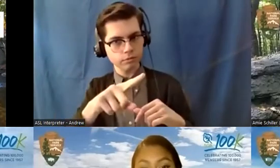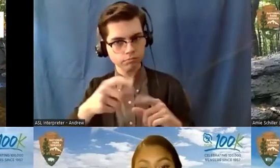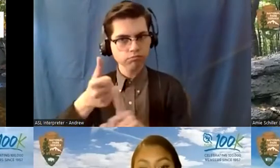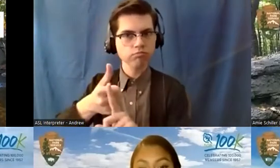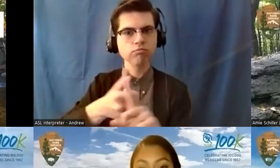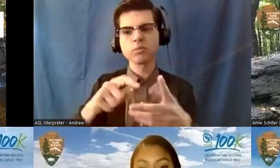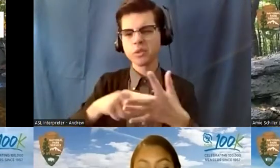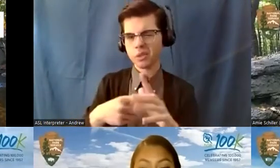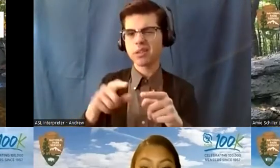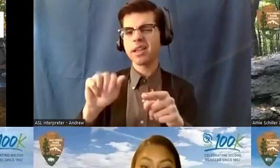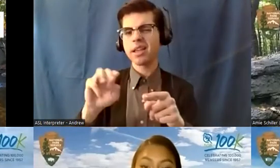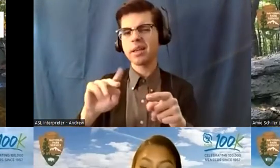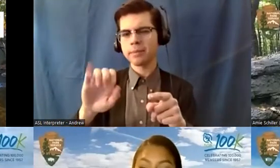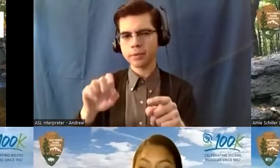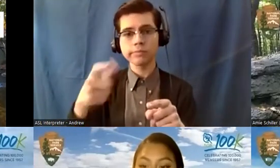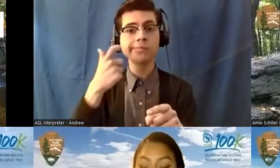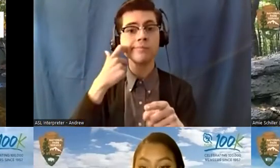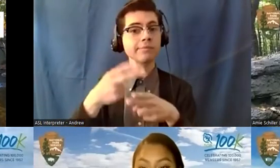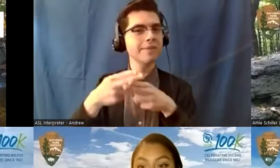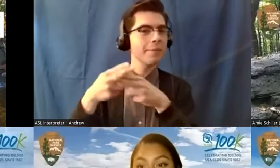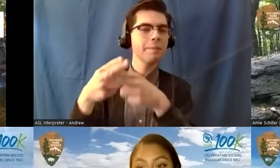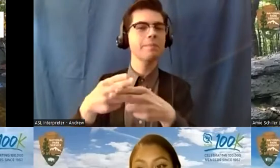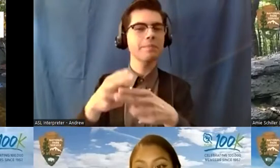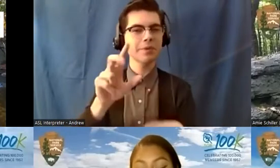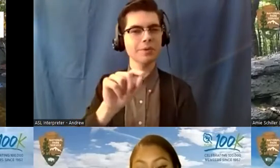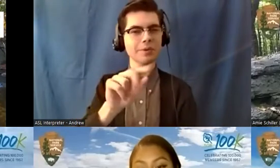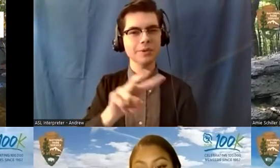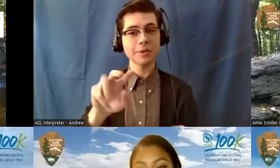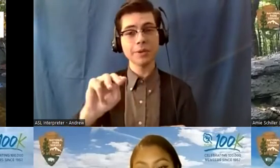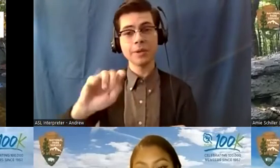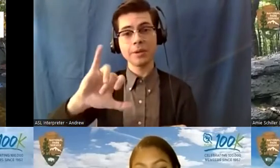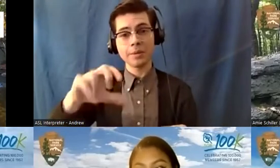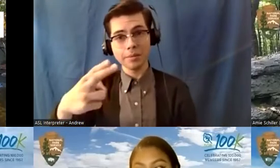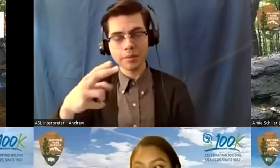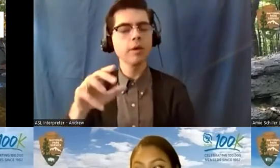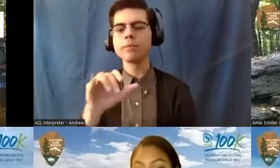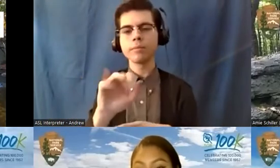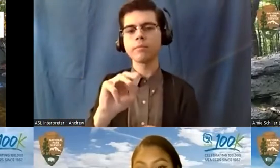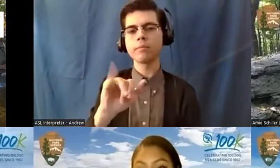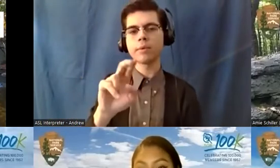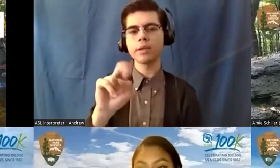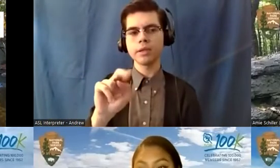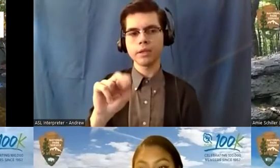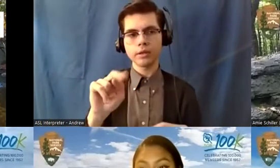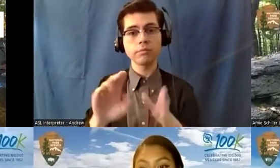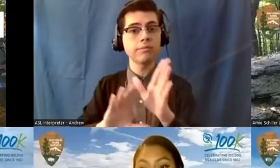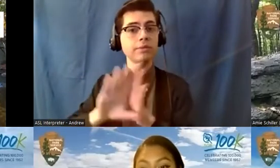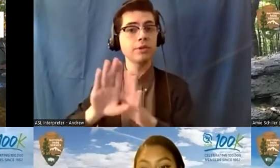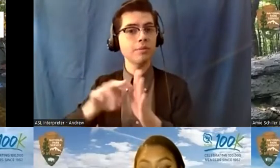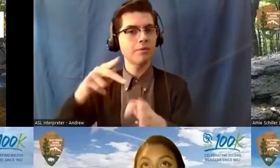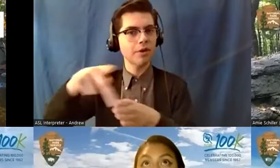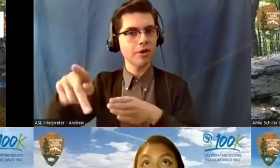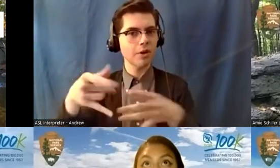Amy. You were recently named the 2022 Minnesota GIS-LIS Emerging Professional Award winner.